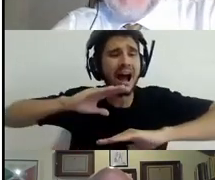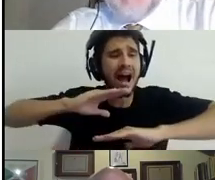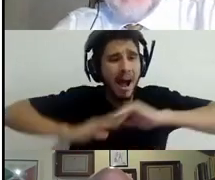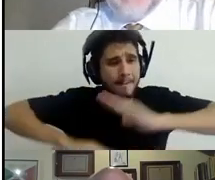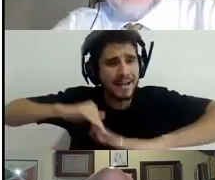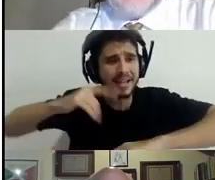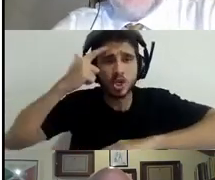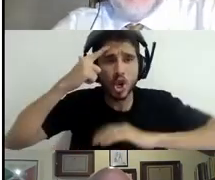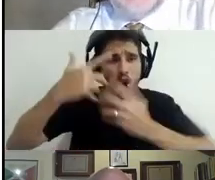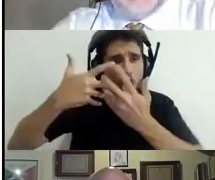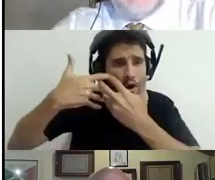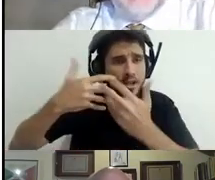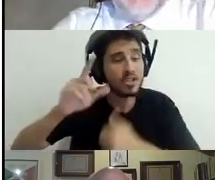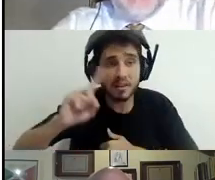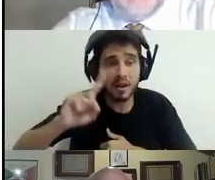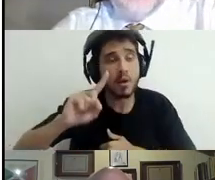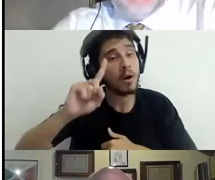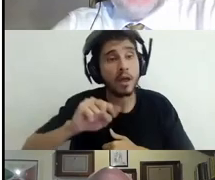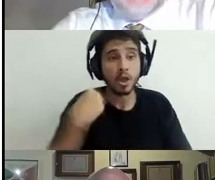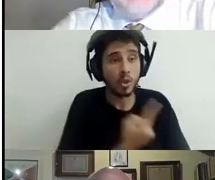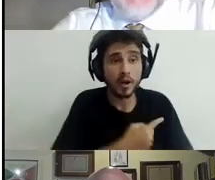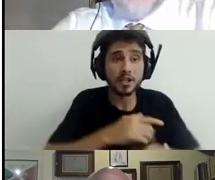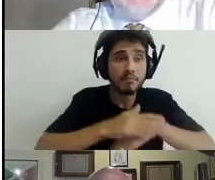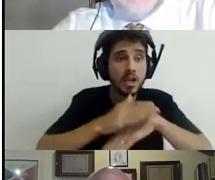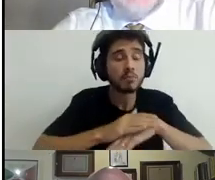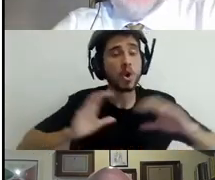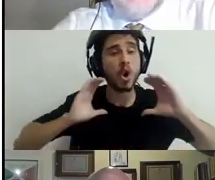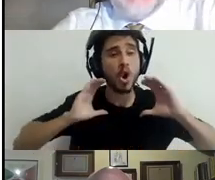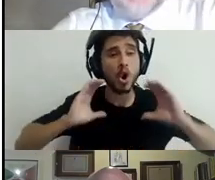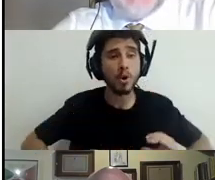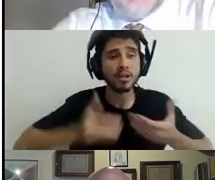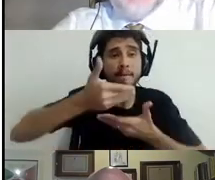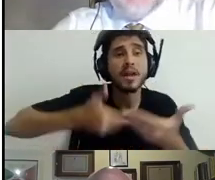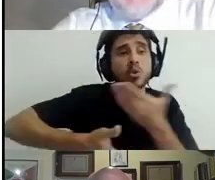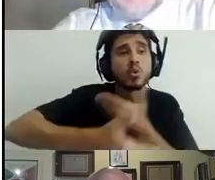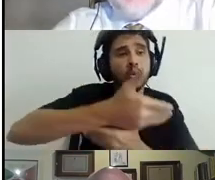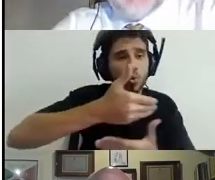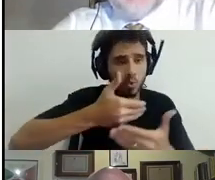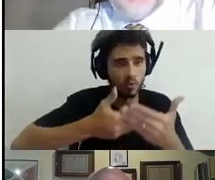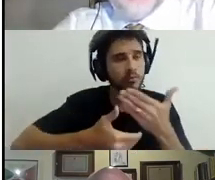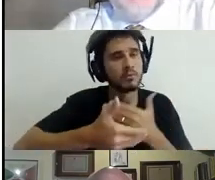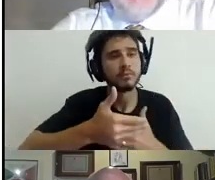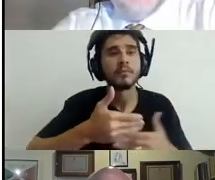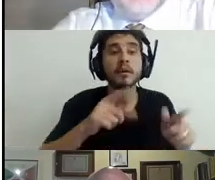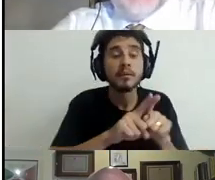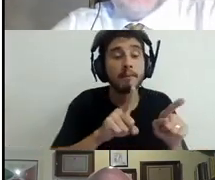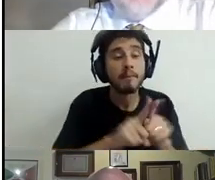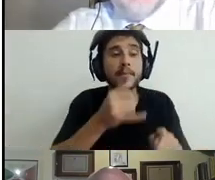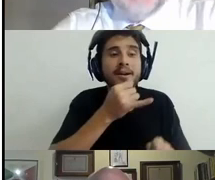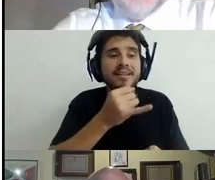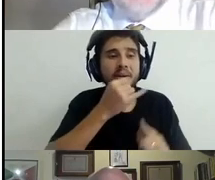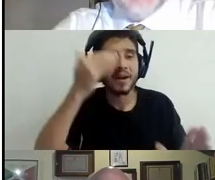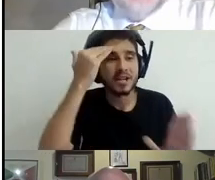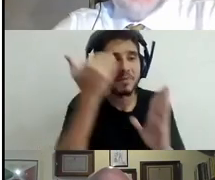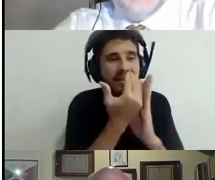wearing masks, et cetera, is not happening to the level that we would wish it would happen because some